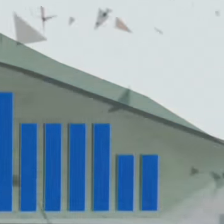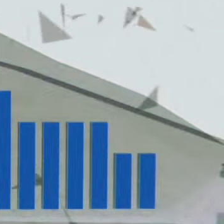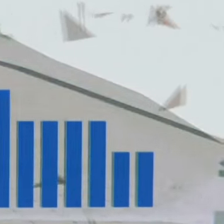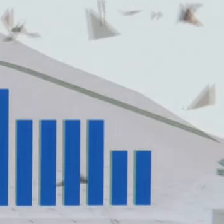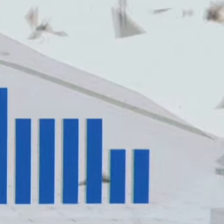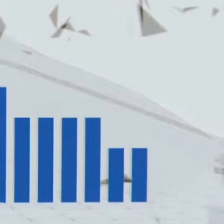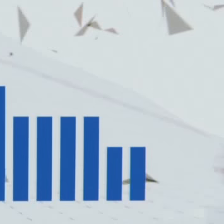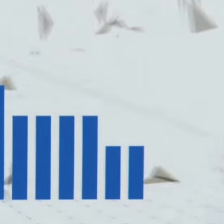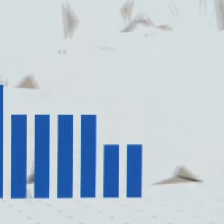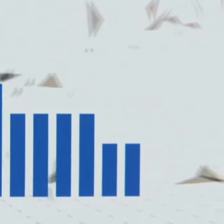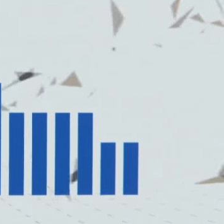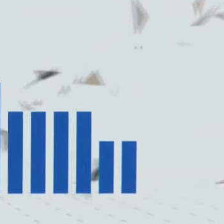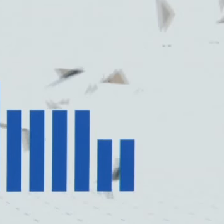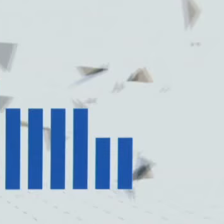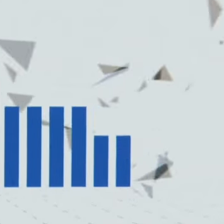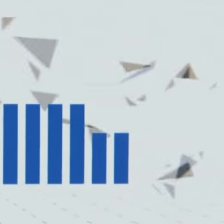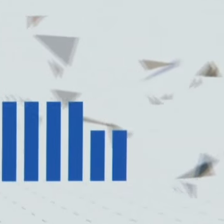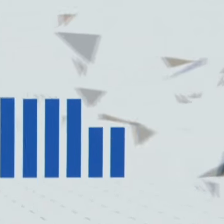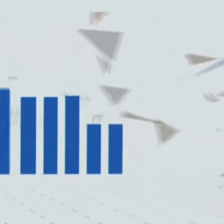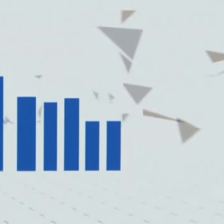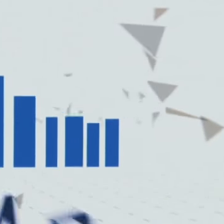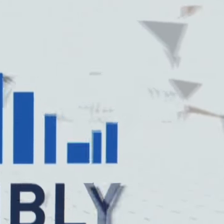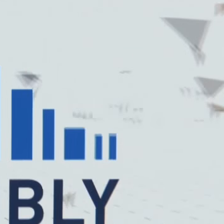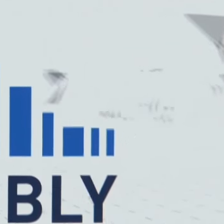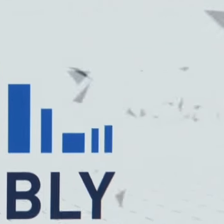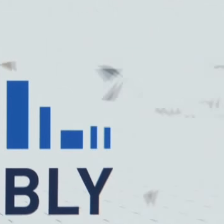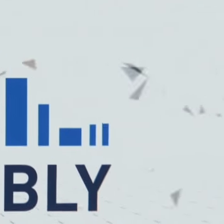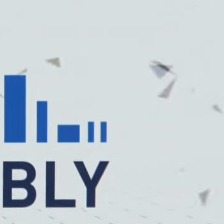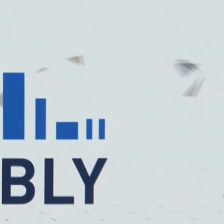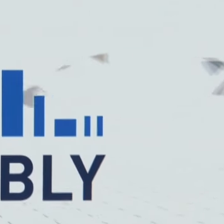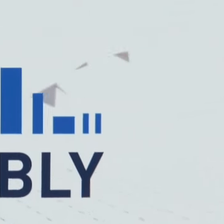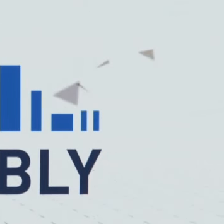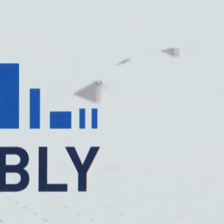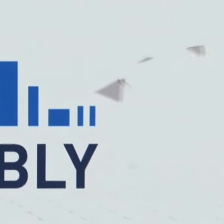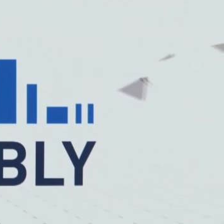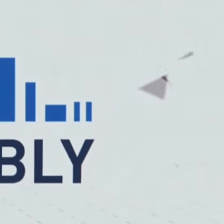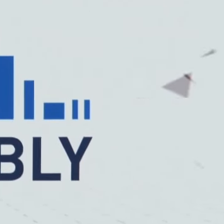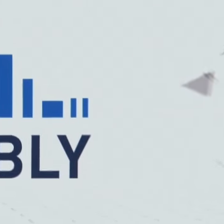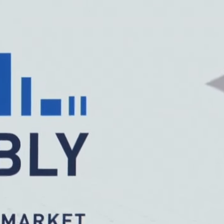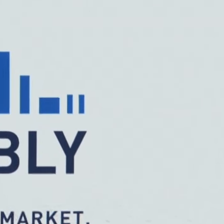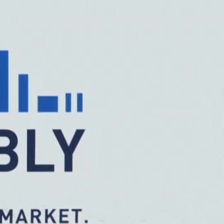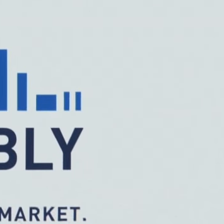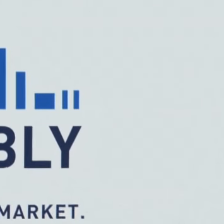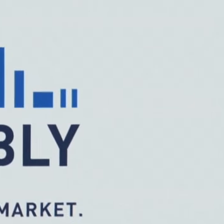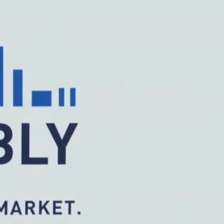code of today's digital Europe. Welcome to Digital Assembly 2015.